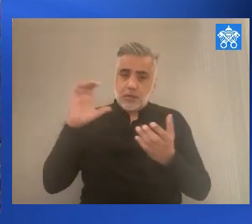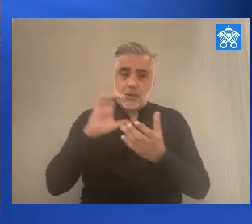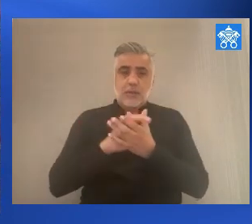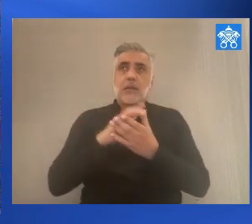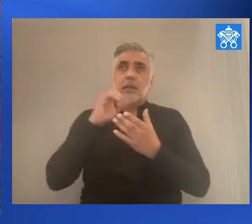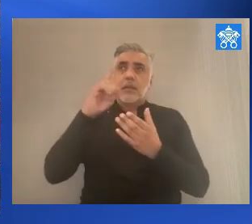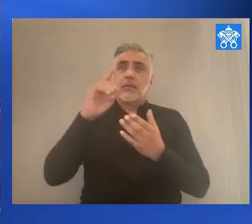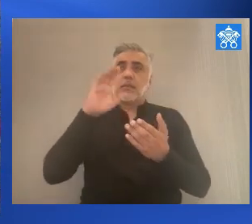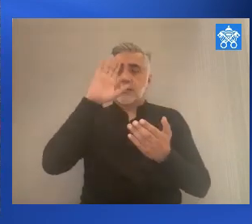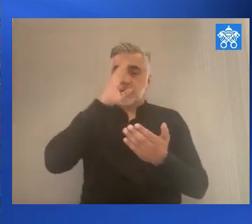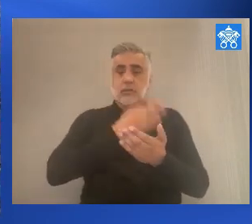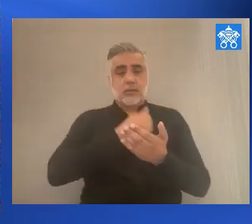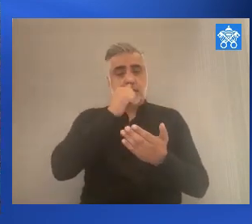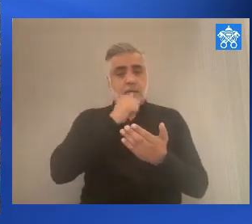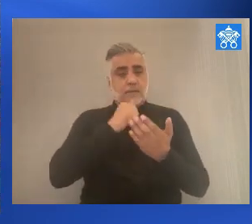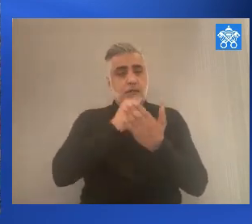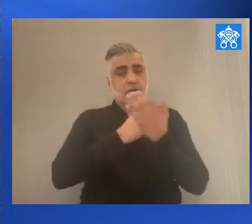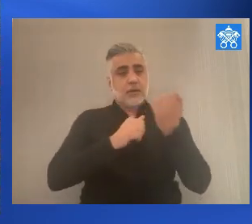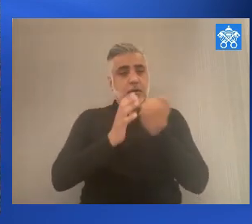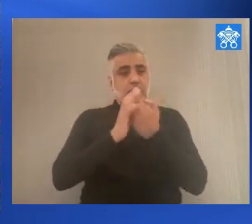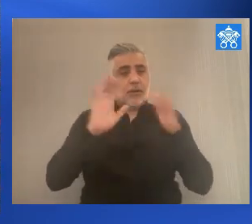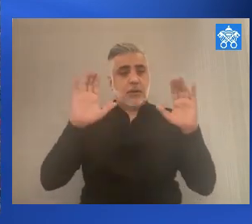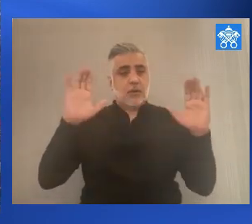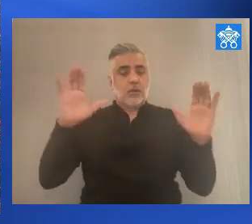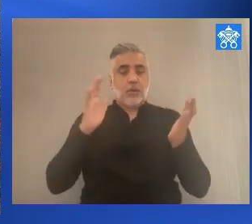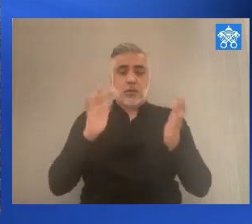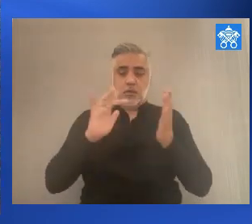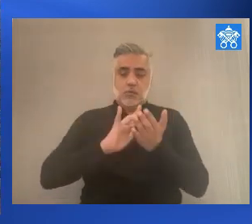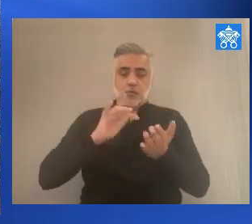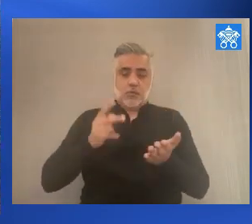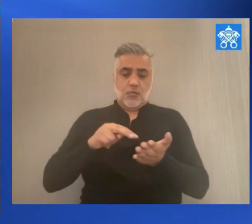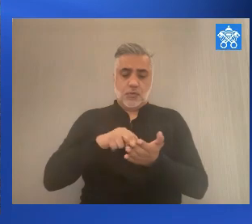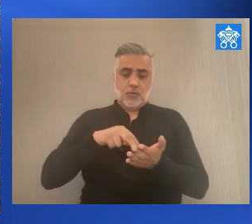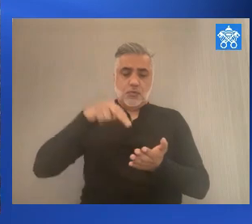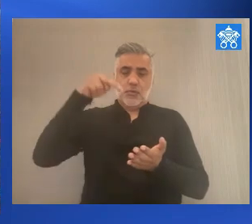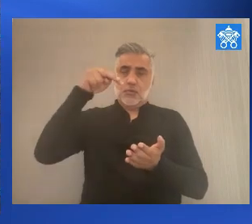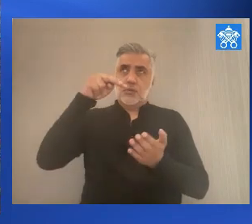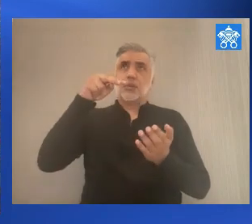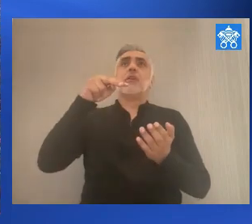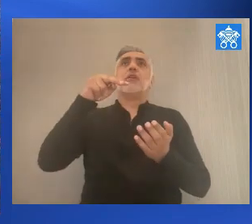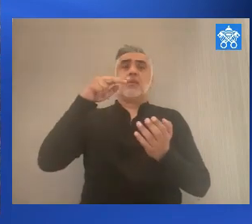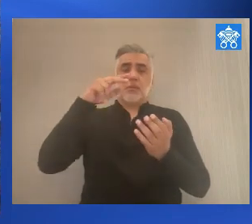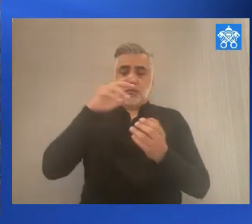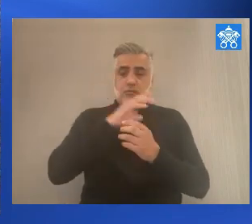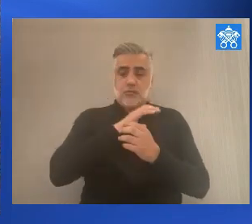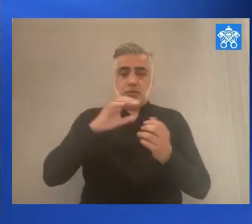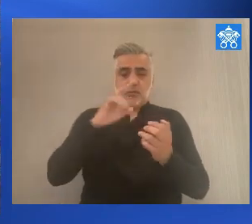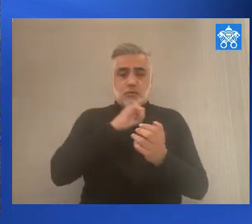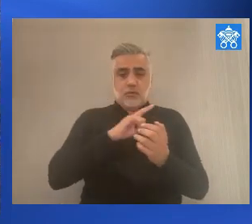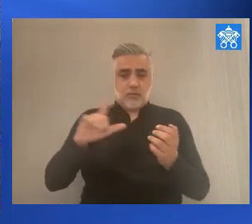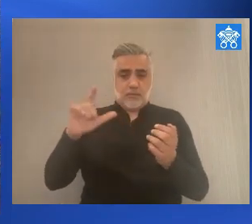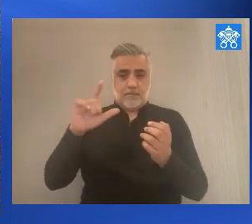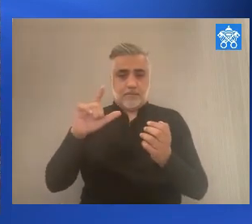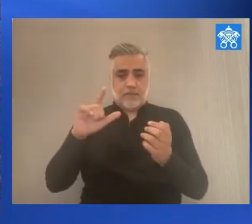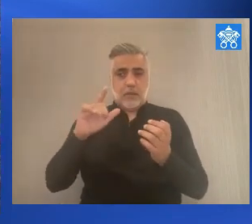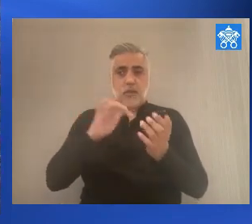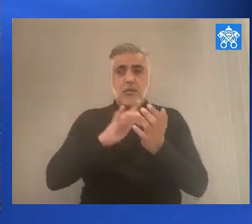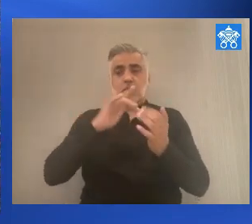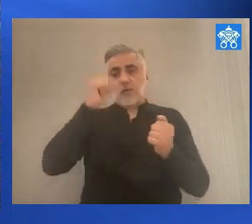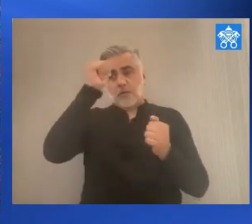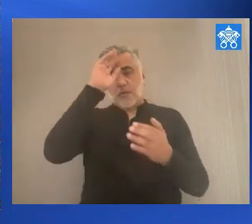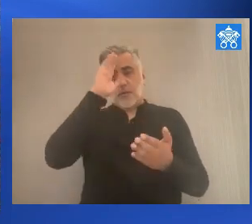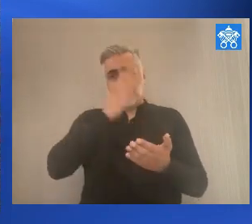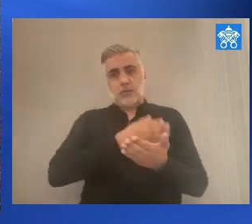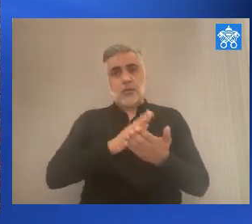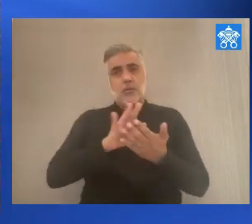passioni meius et crucem, a resurreationis gloria per lucamus, per Christum, Dominum nostrum. Amen. Gloria a Patria, et